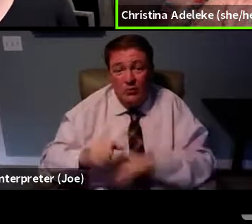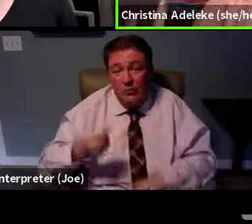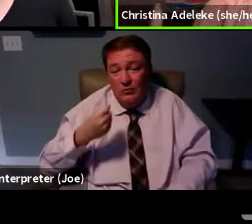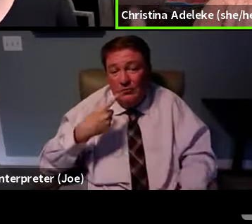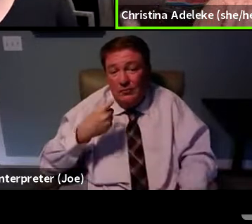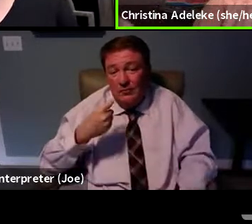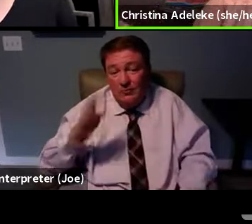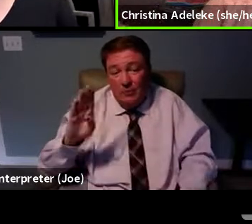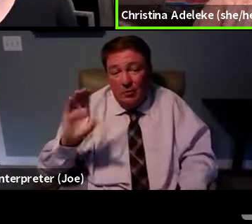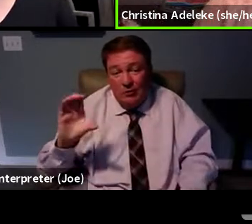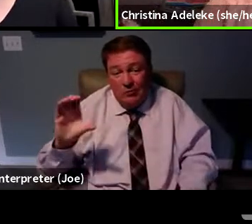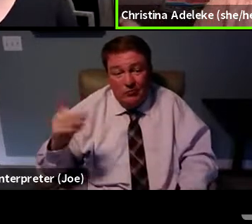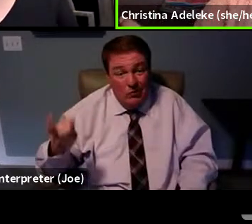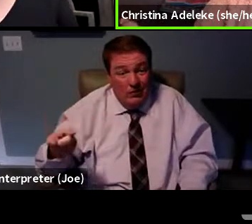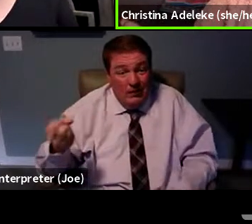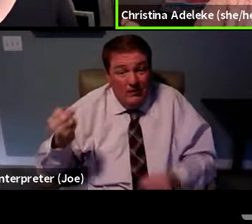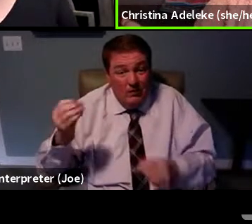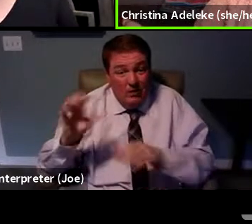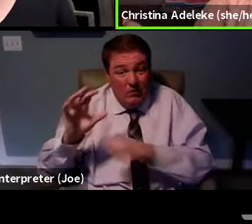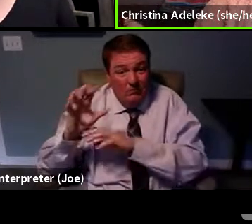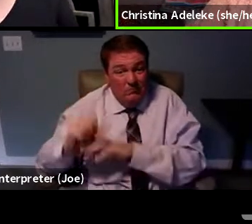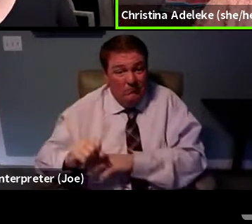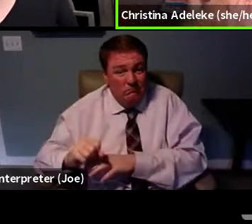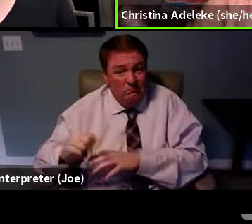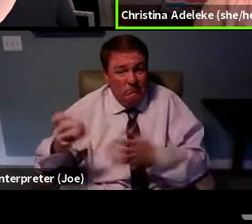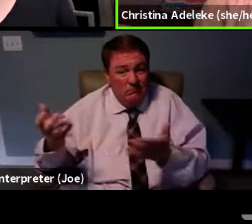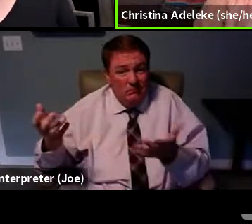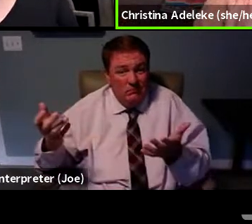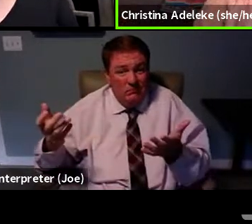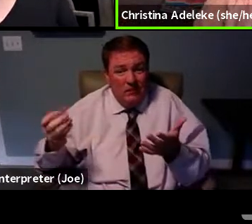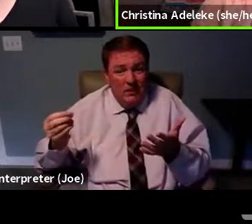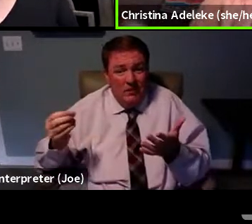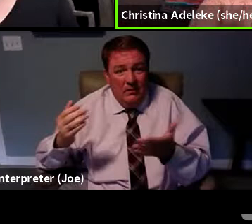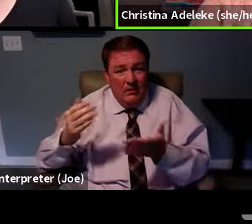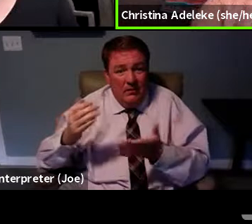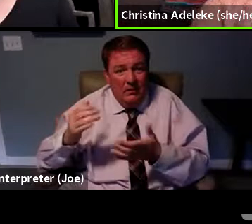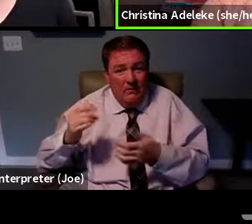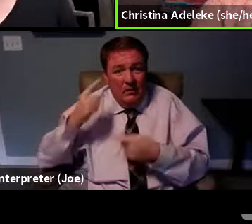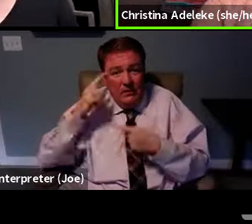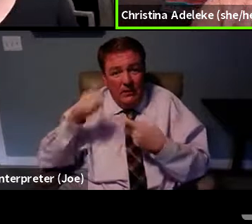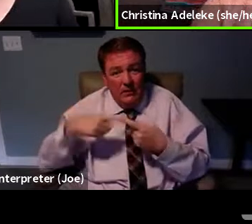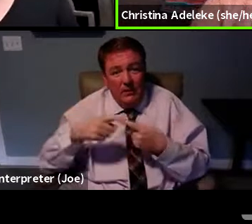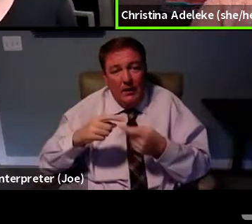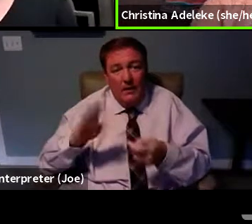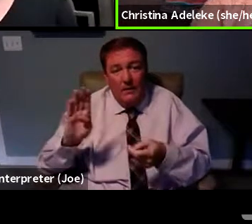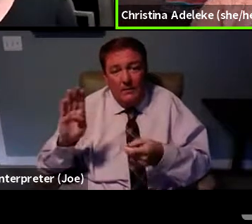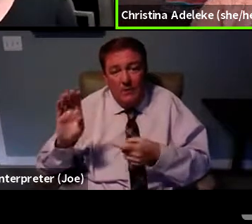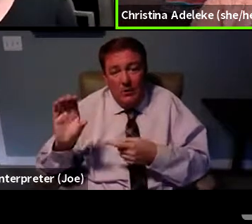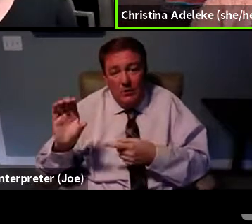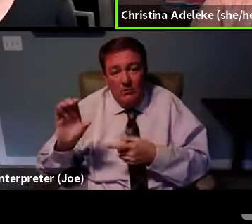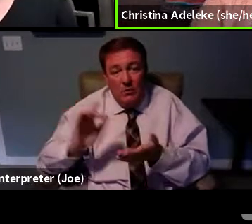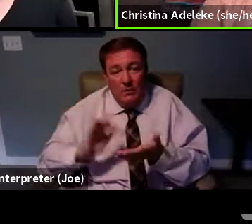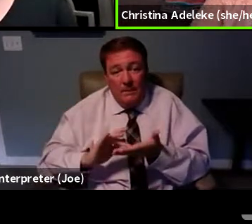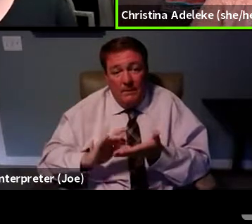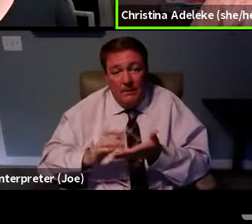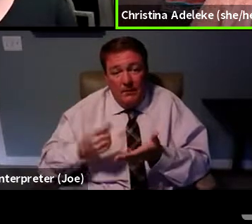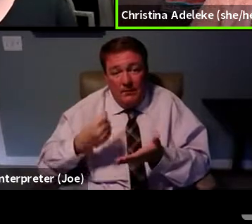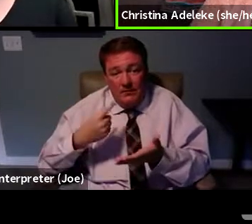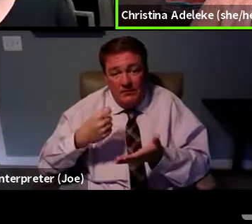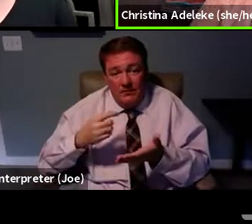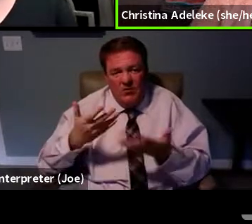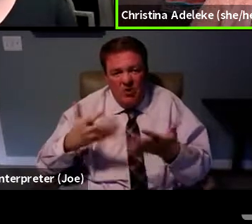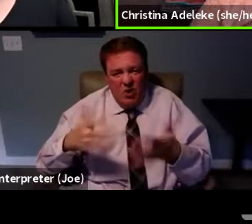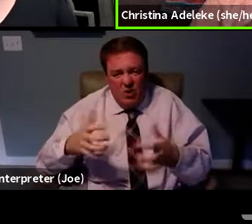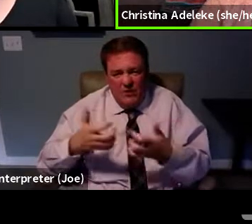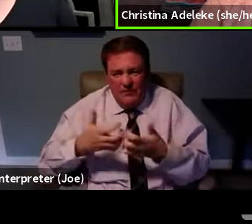That's not a new concept for them. And there are also, when you think about, like, birth control, there are already mechanisms and